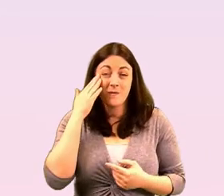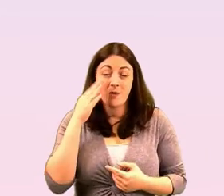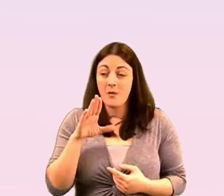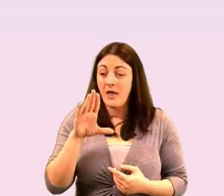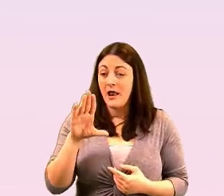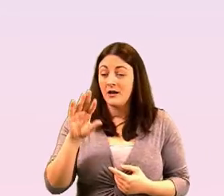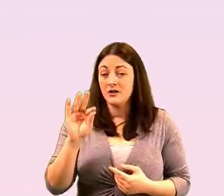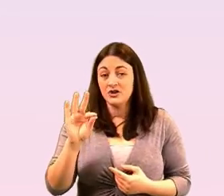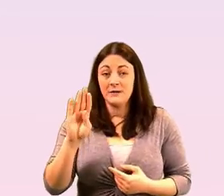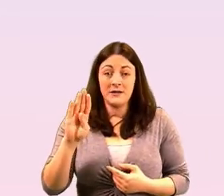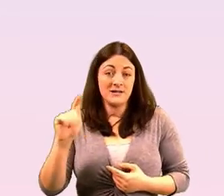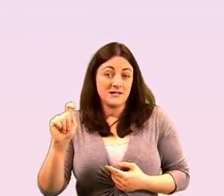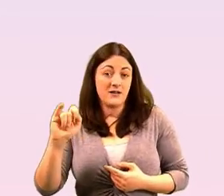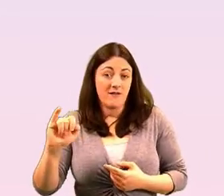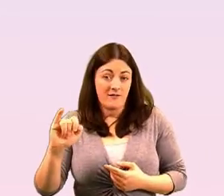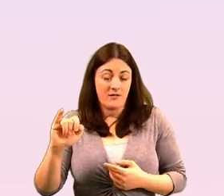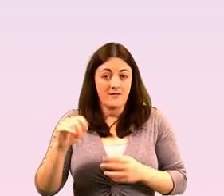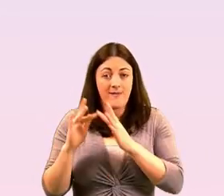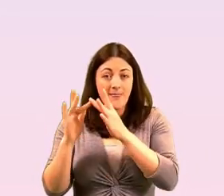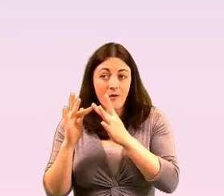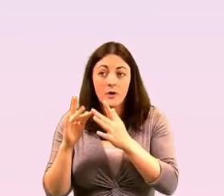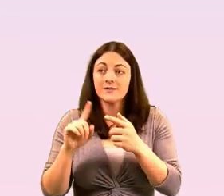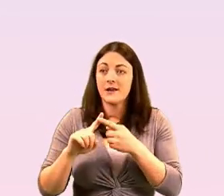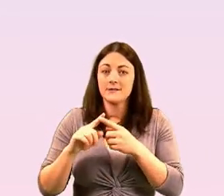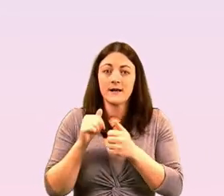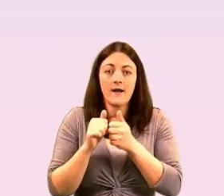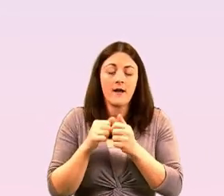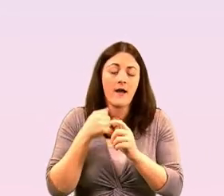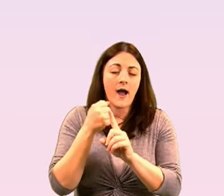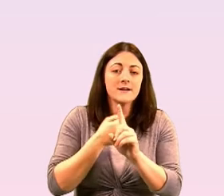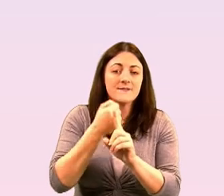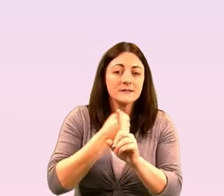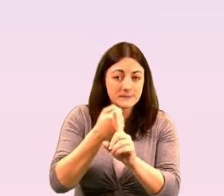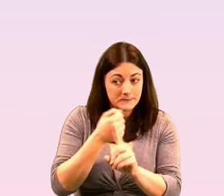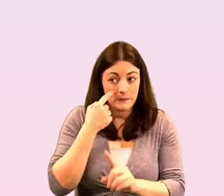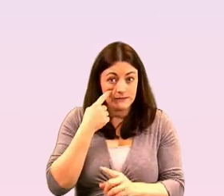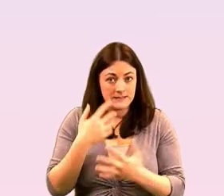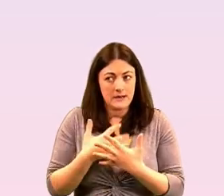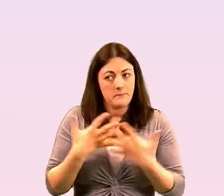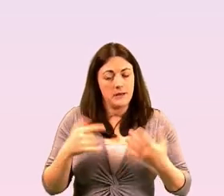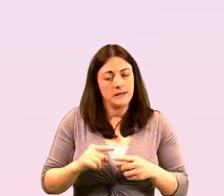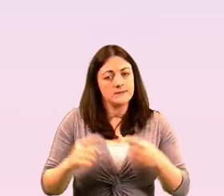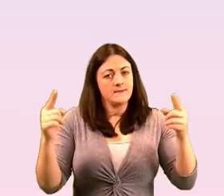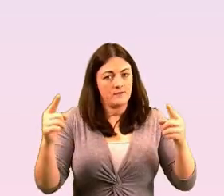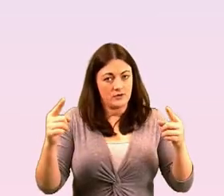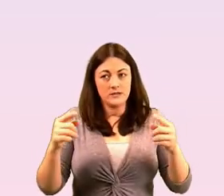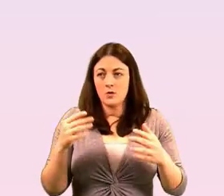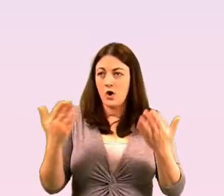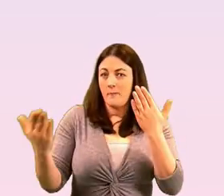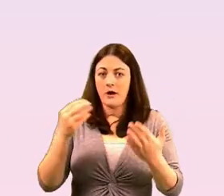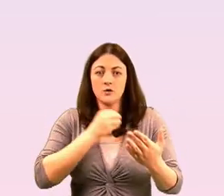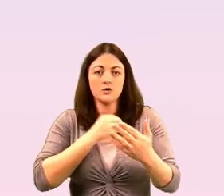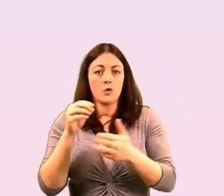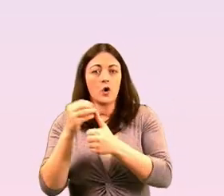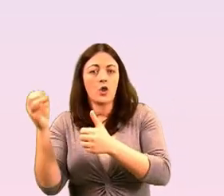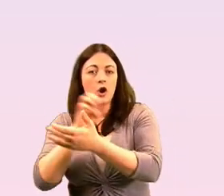networks who's working in activism i think it is making a difference and you can certainly see that in european context if you look